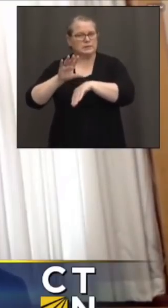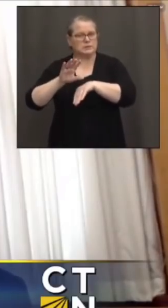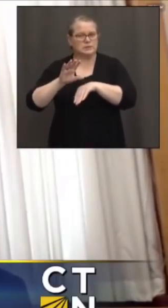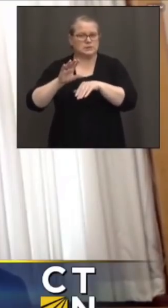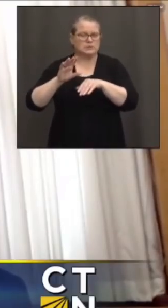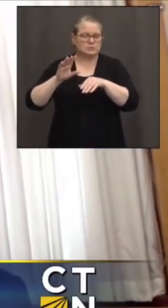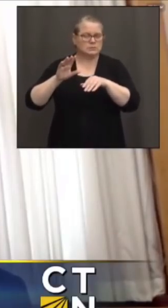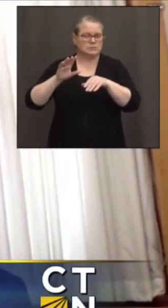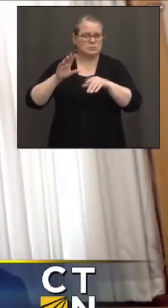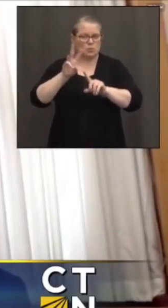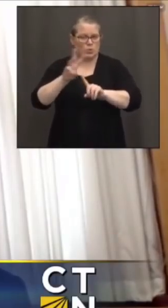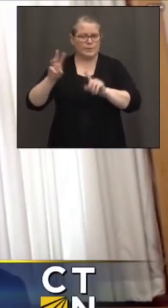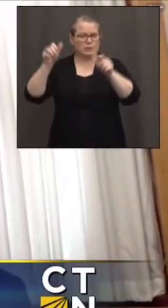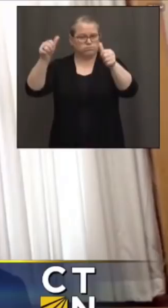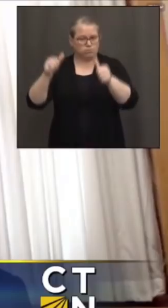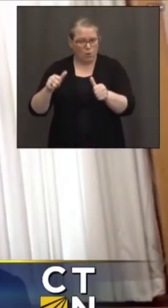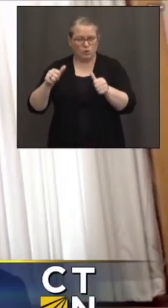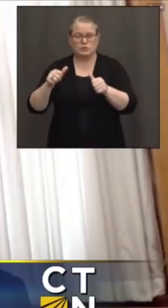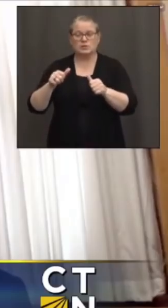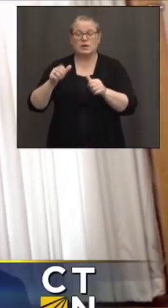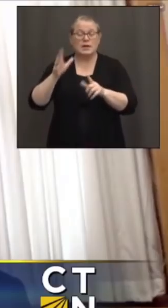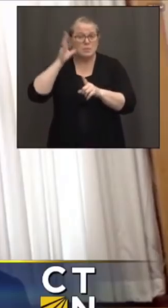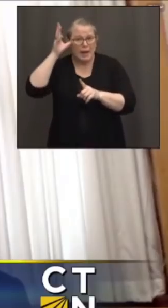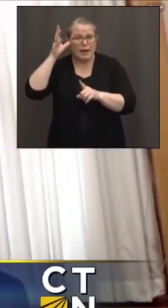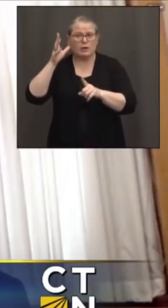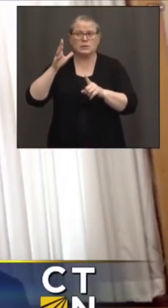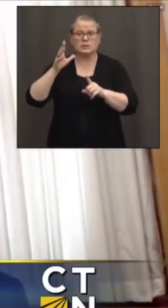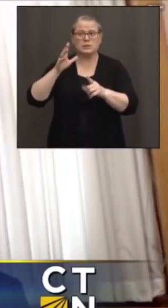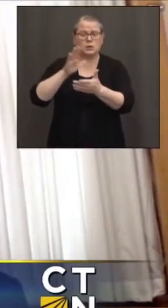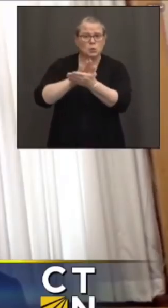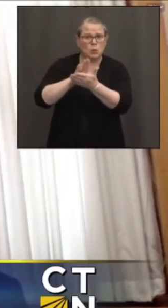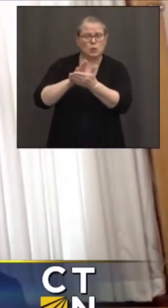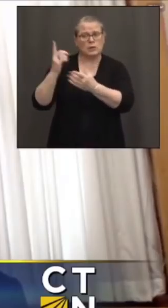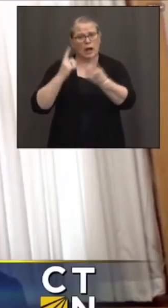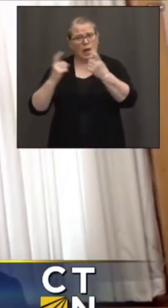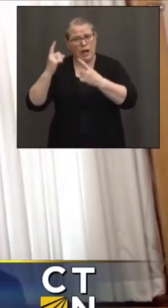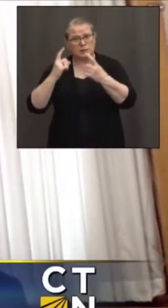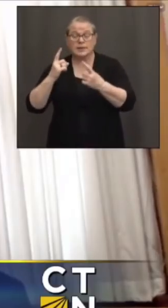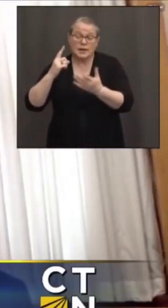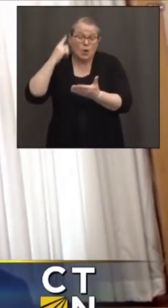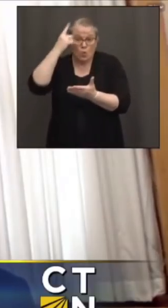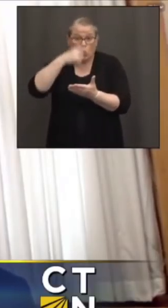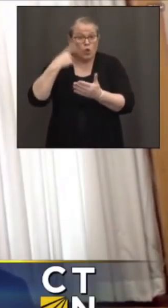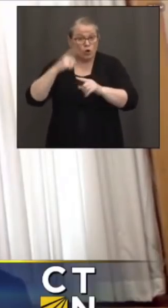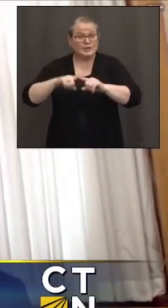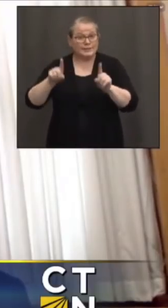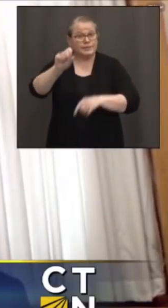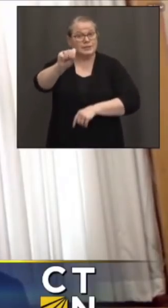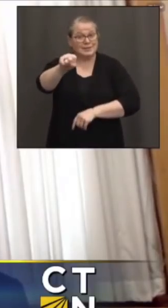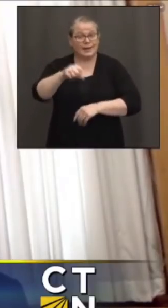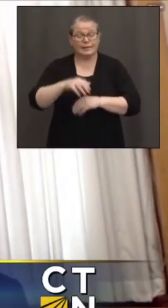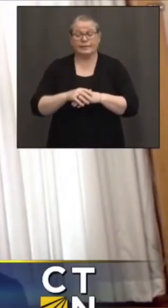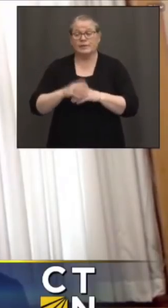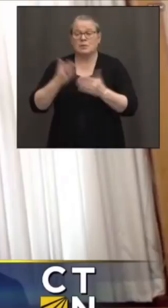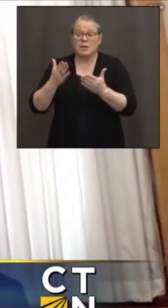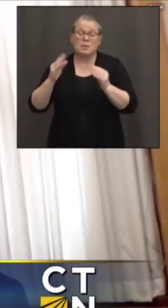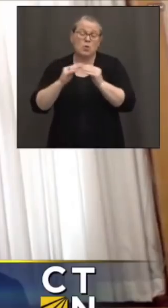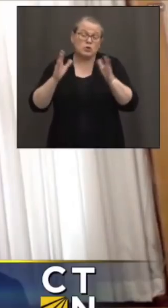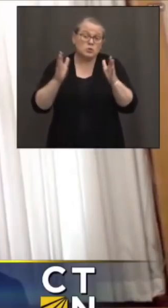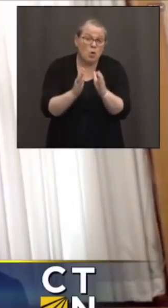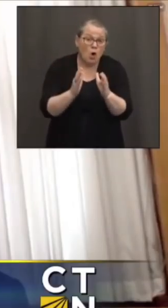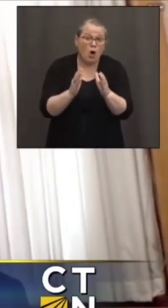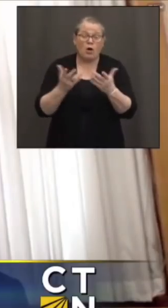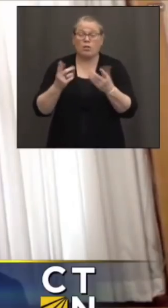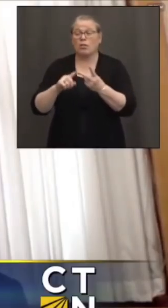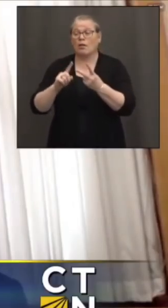appreciate the efforts they've put into those guidance, and it will look different. You know, I think as the governor indicated, know, they'll probably be smaller, much more likely to be outdoors,